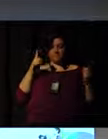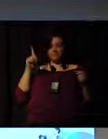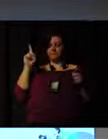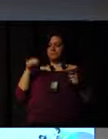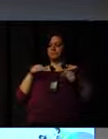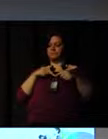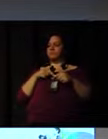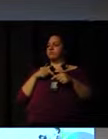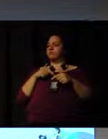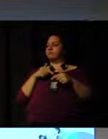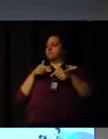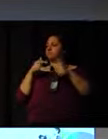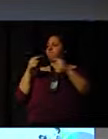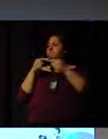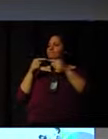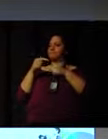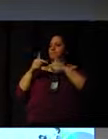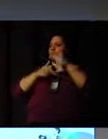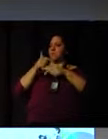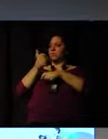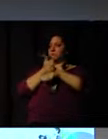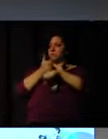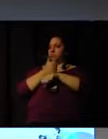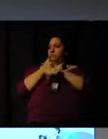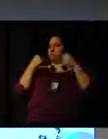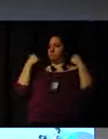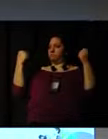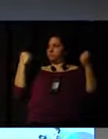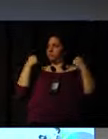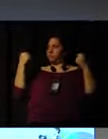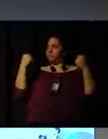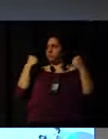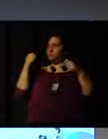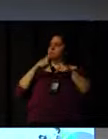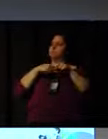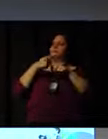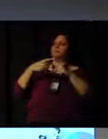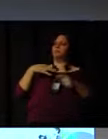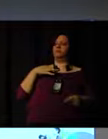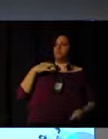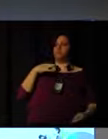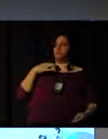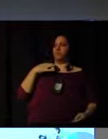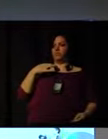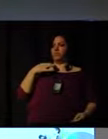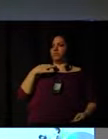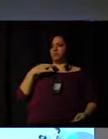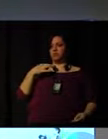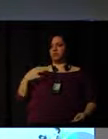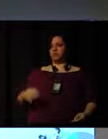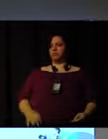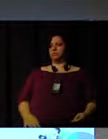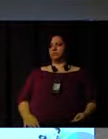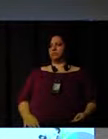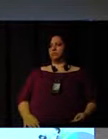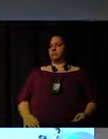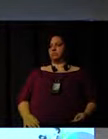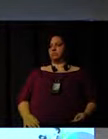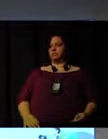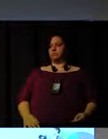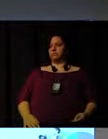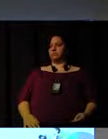which is the relationship of the physical education